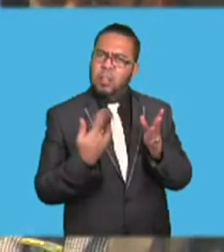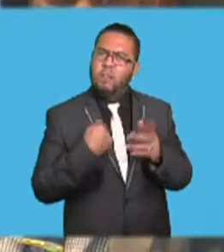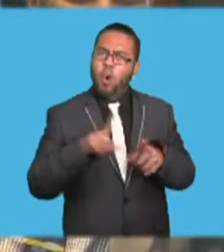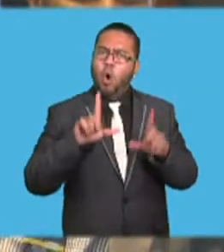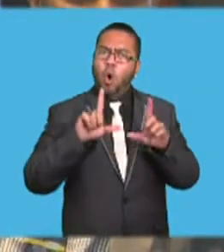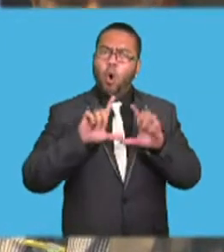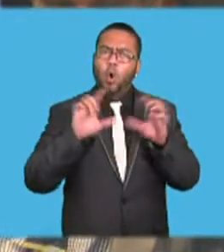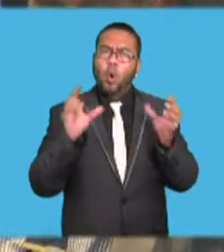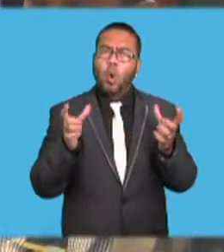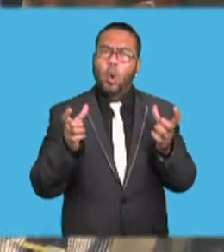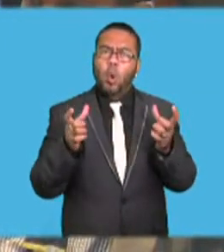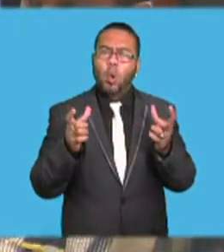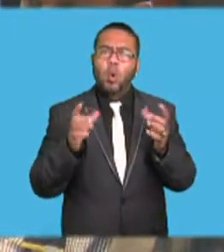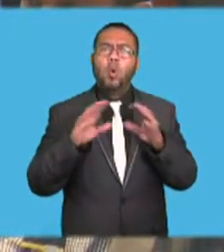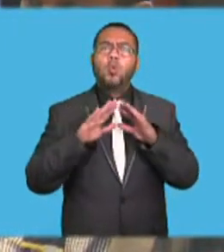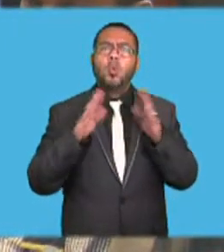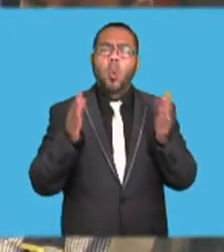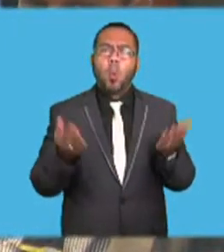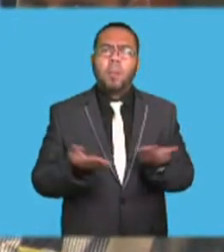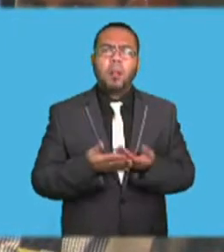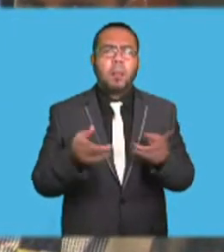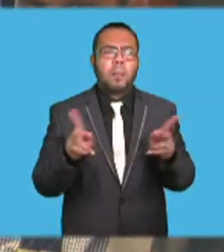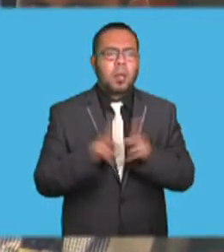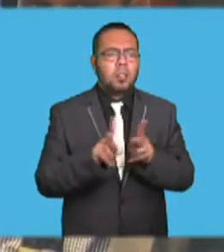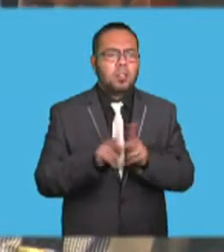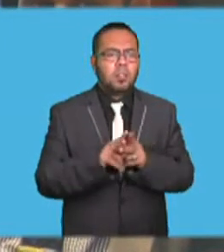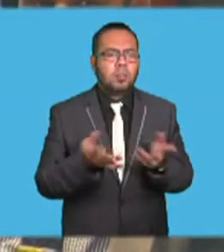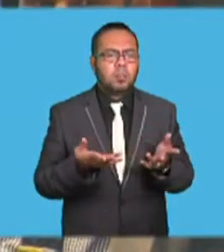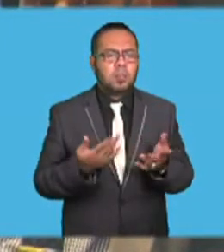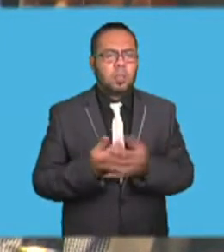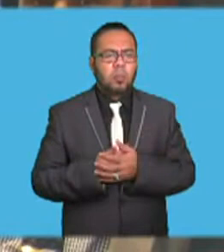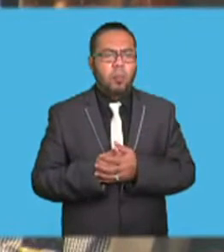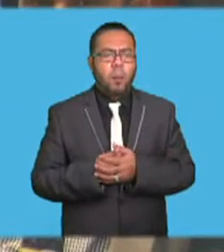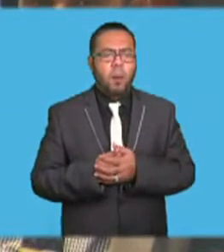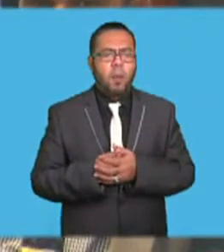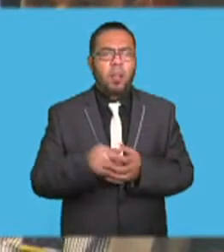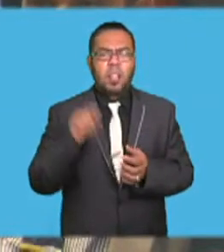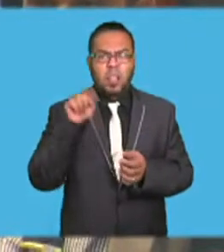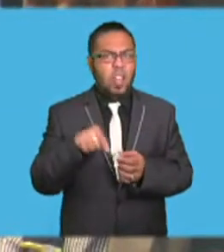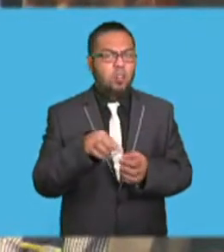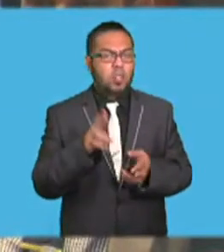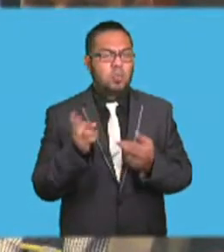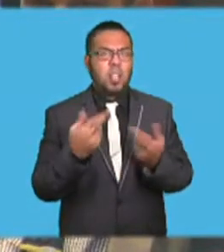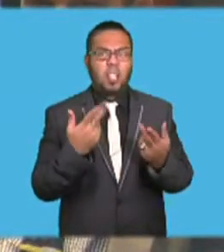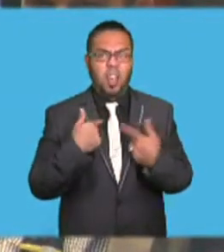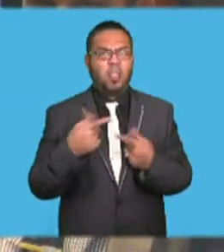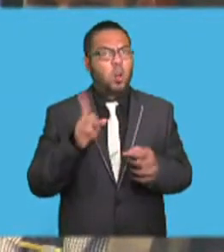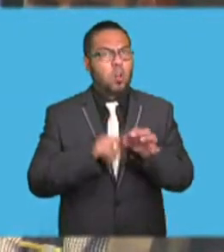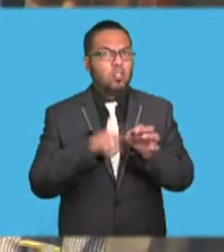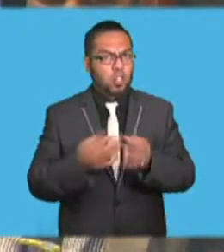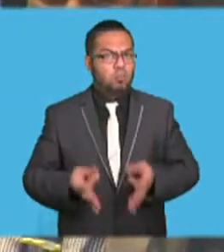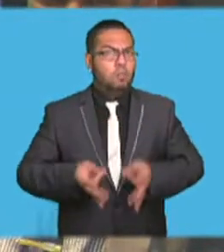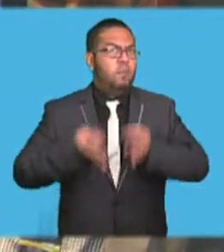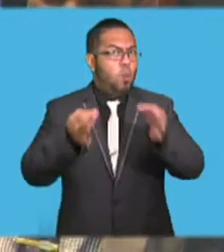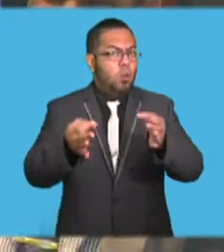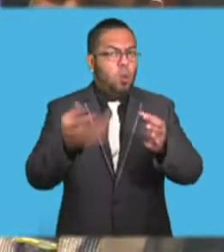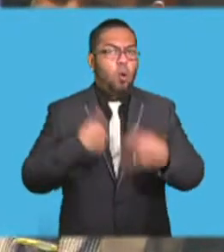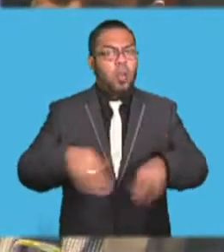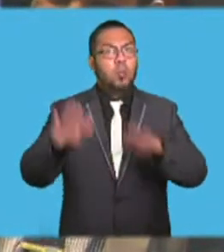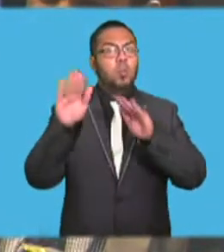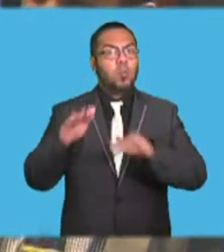In that respect, Madam Speaker, whether this question can go forward, or you wait till another... Correct, yes.